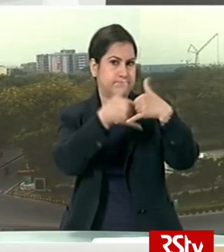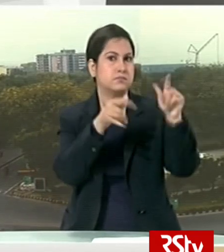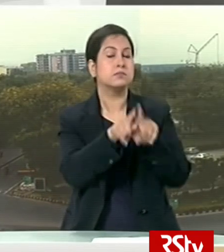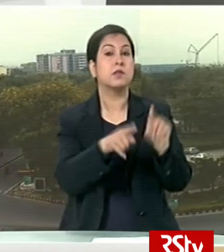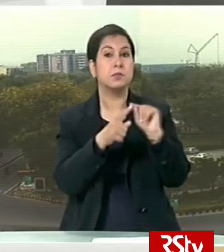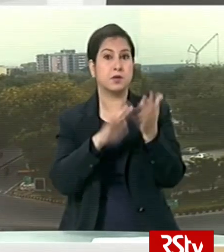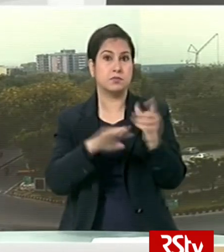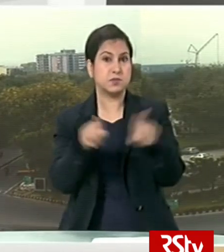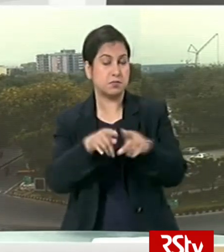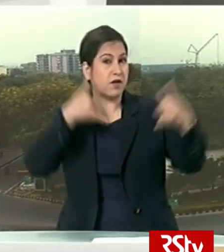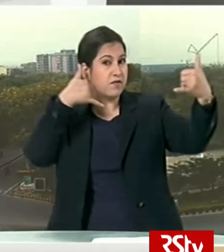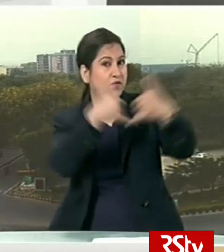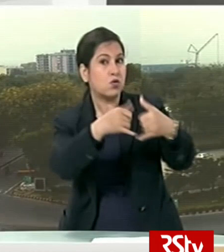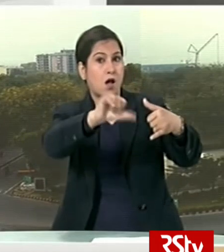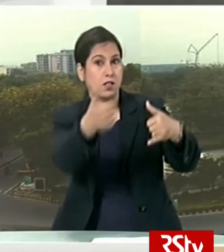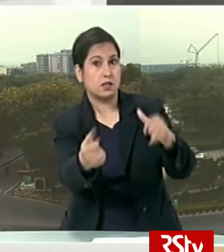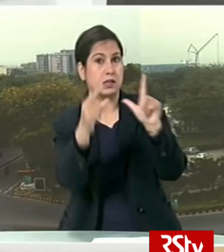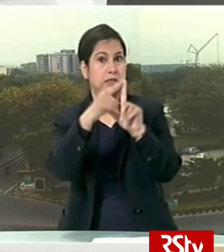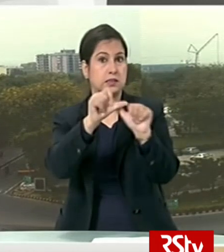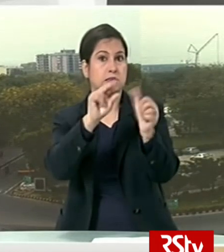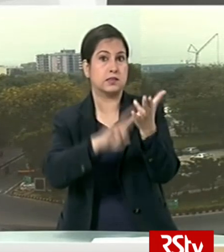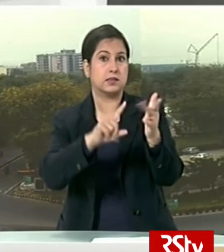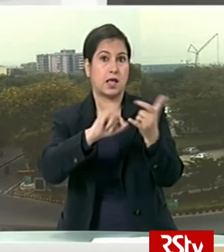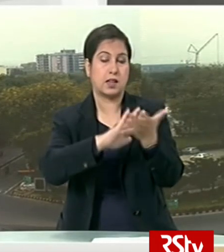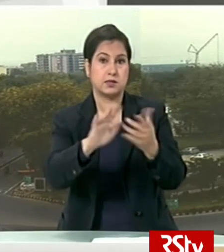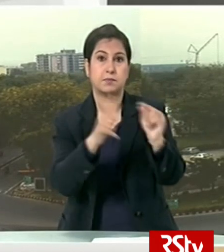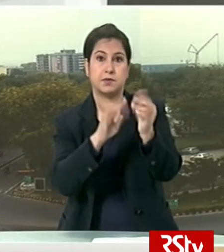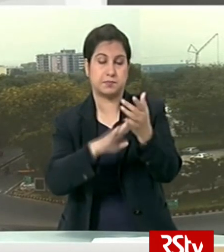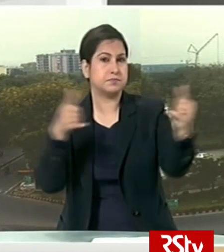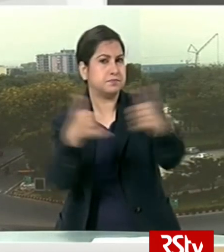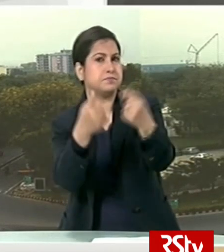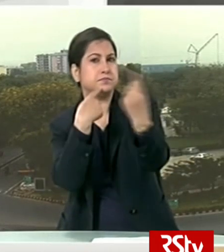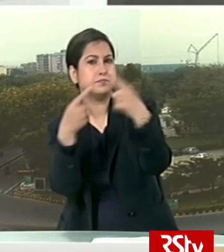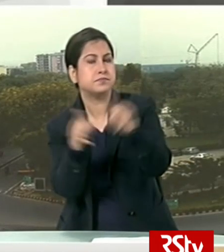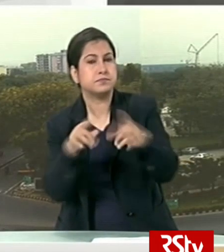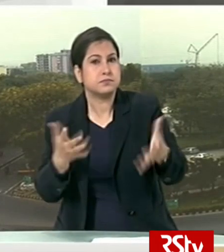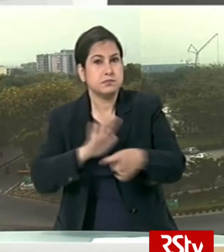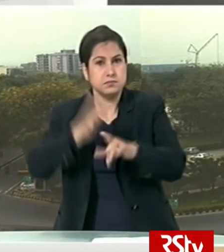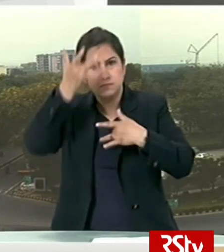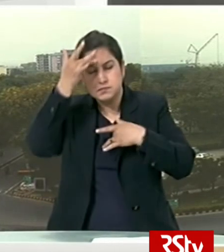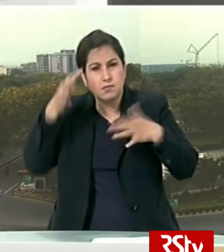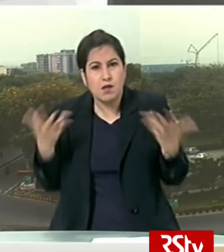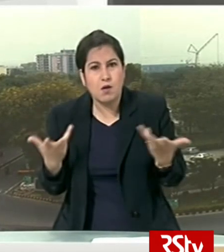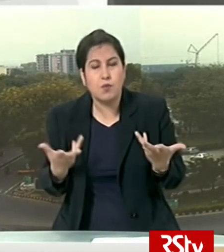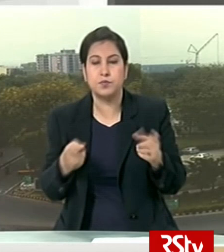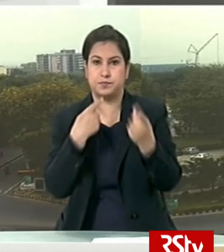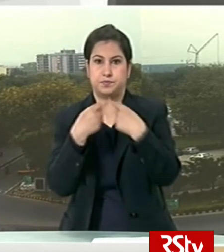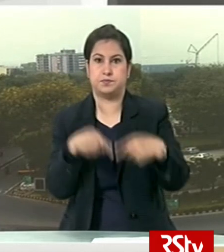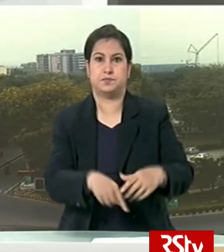modi also holds telephone conversation with danish prime minister to discuss the pandemic